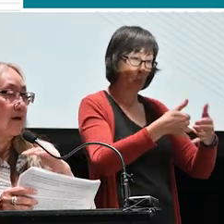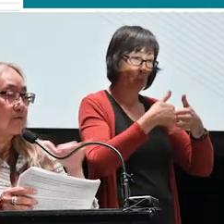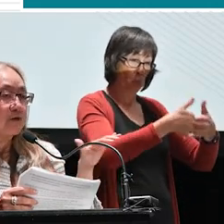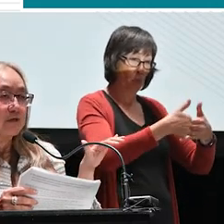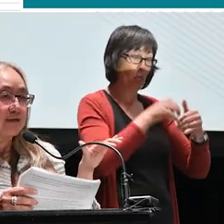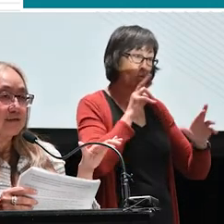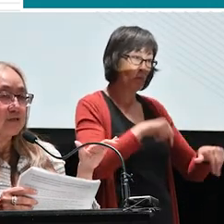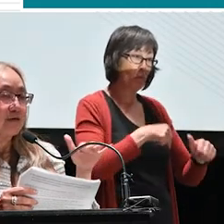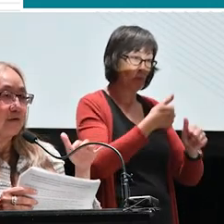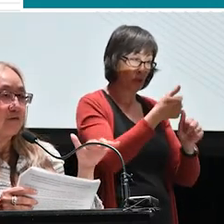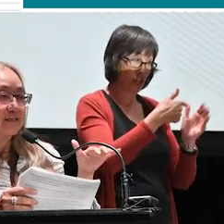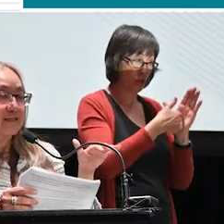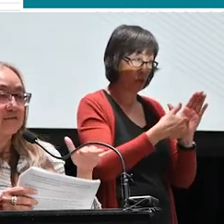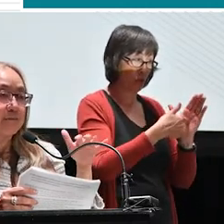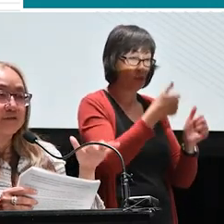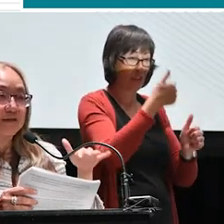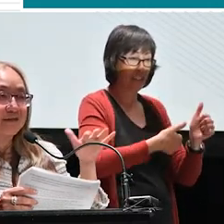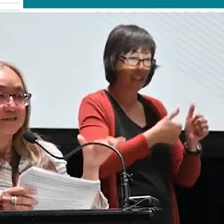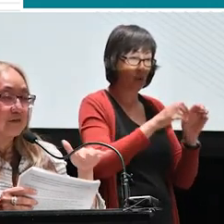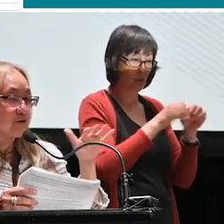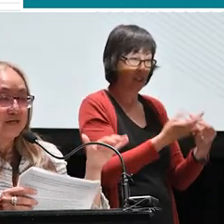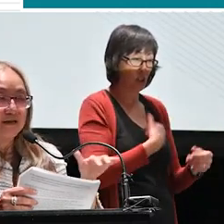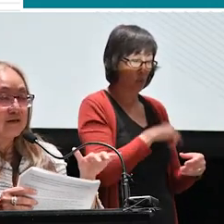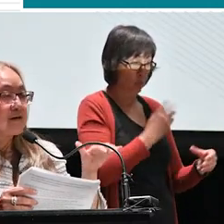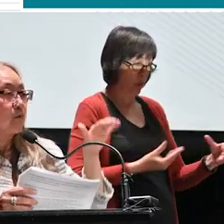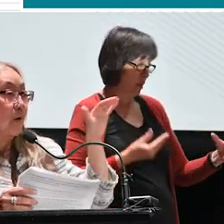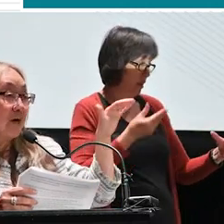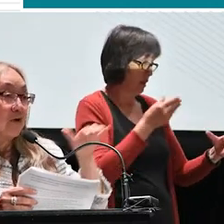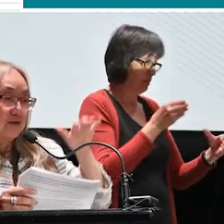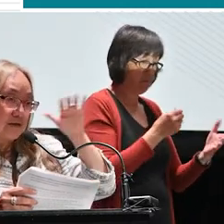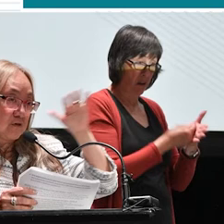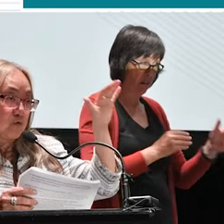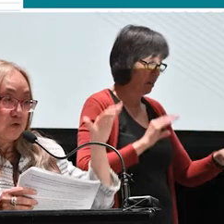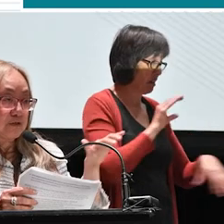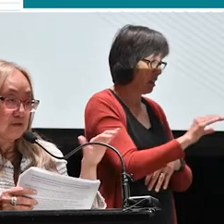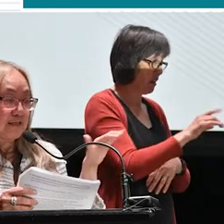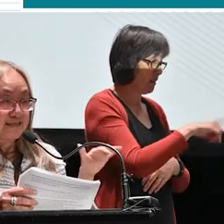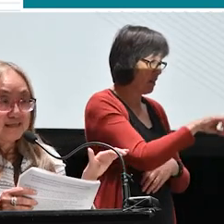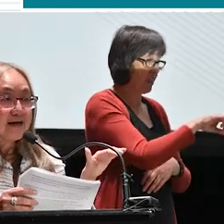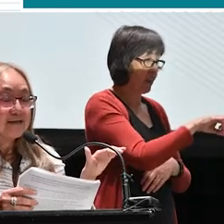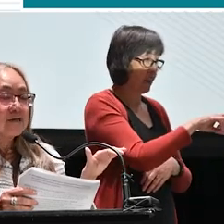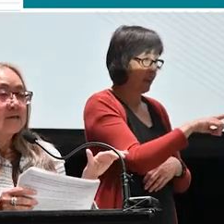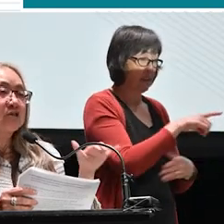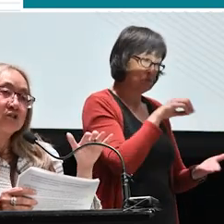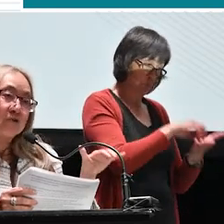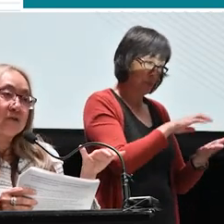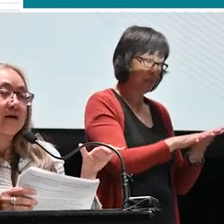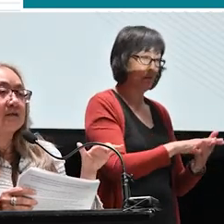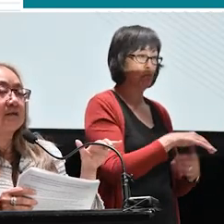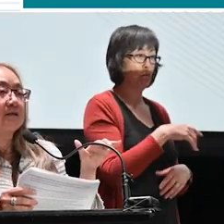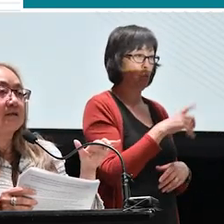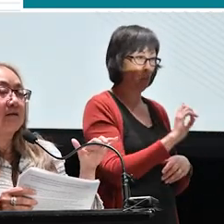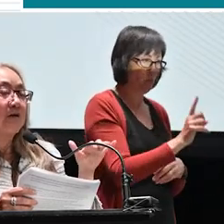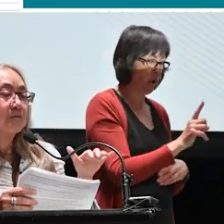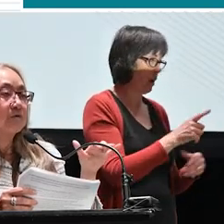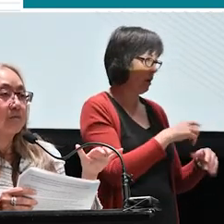every organization that we invested in, if they presented, exhibited, created, where in the wards they did that, to show that